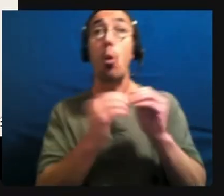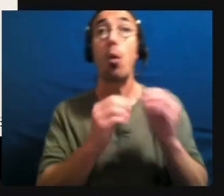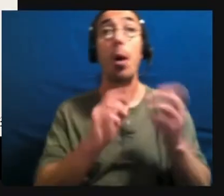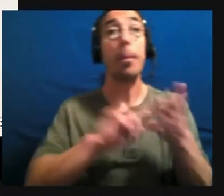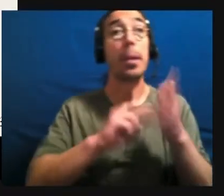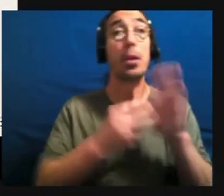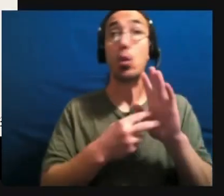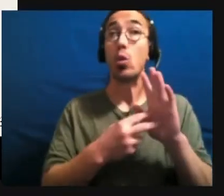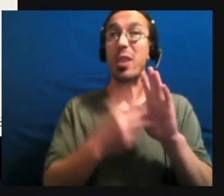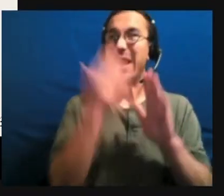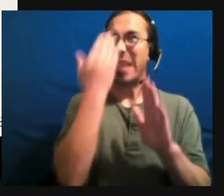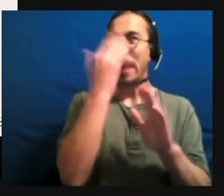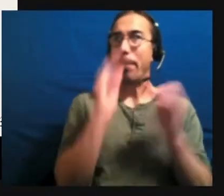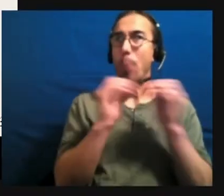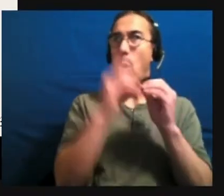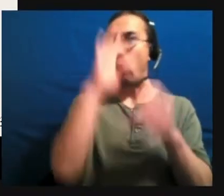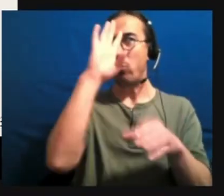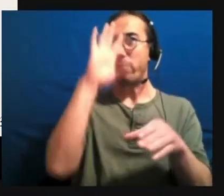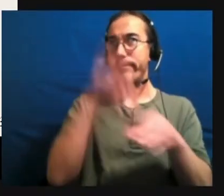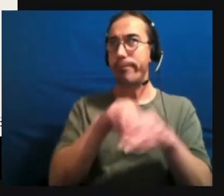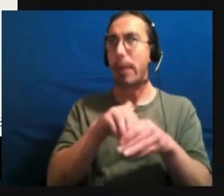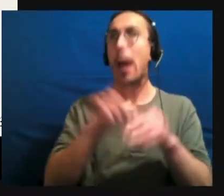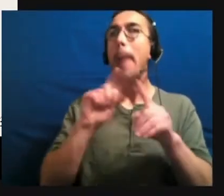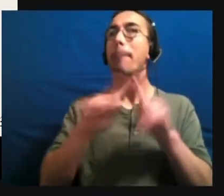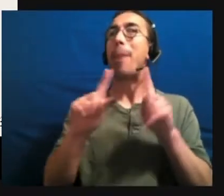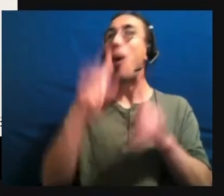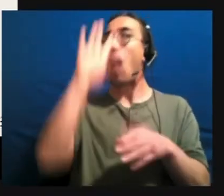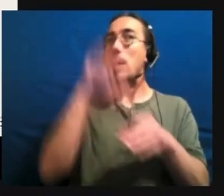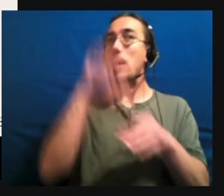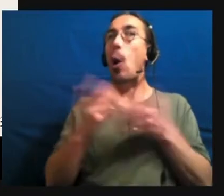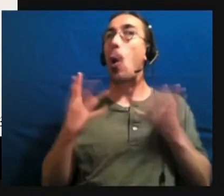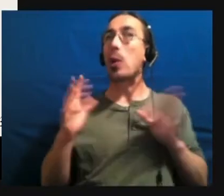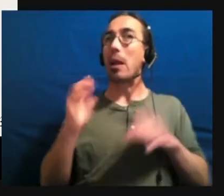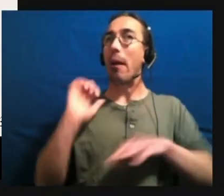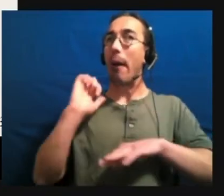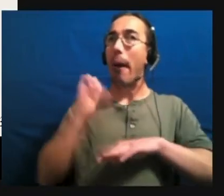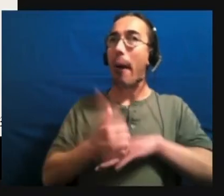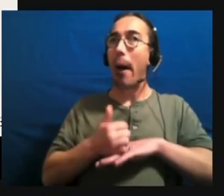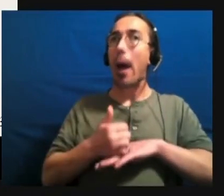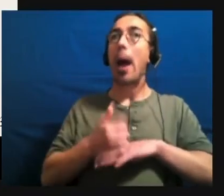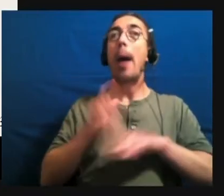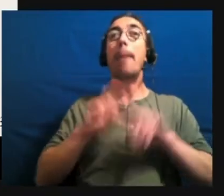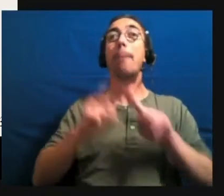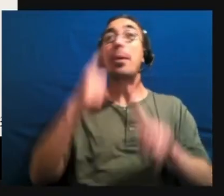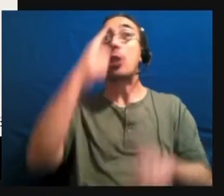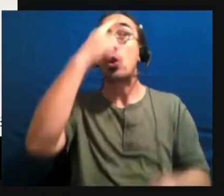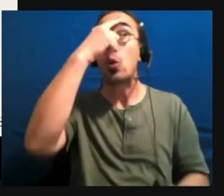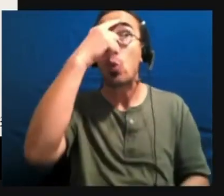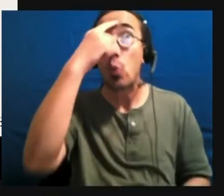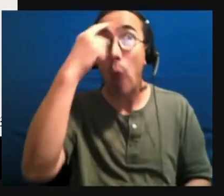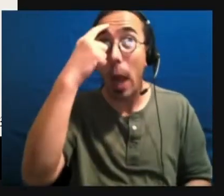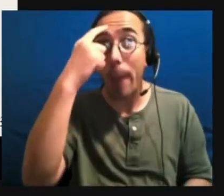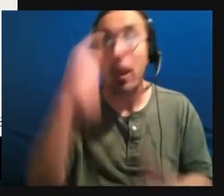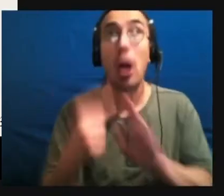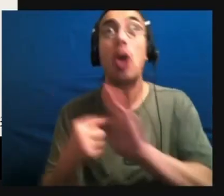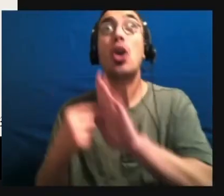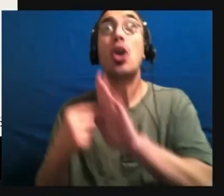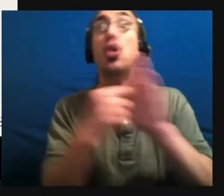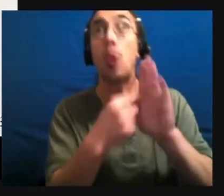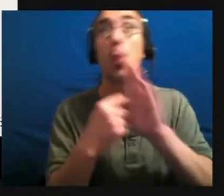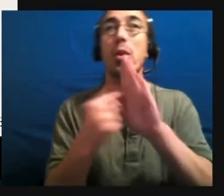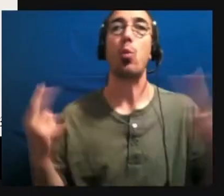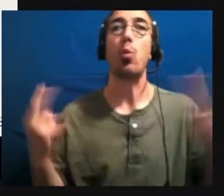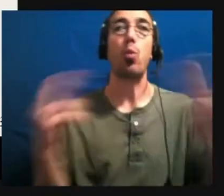but the autism was already there and the trauma made it visible to the people who are looking for signs of a traumatized autistic